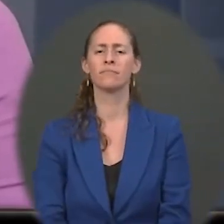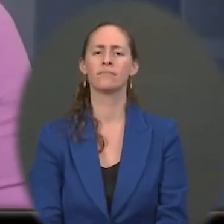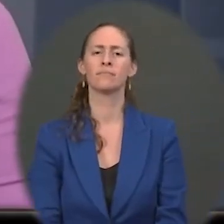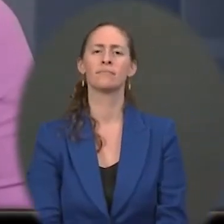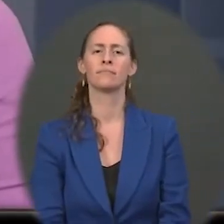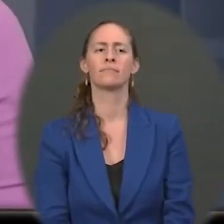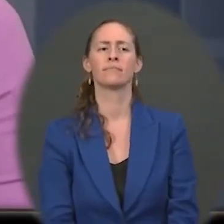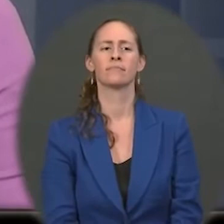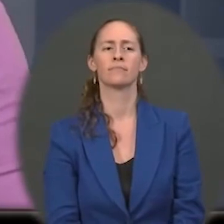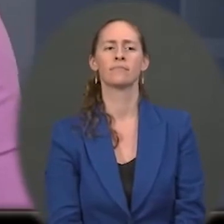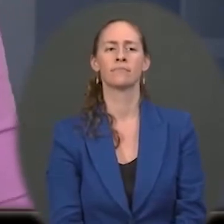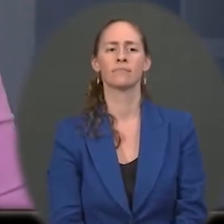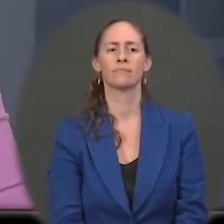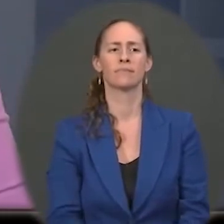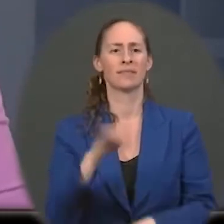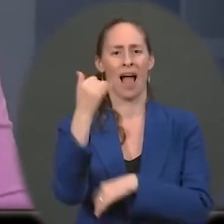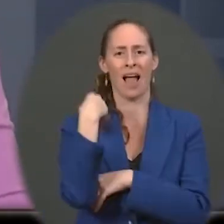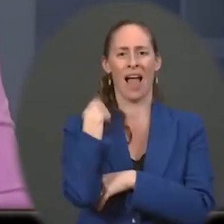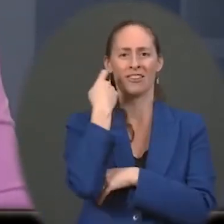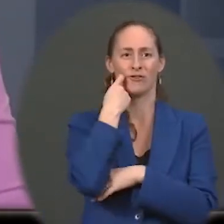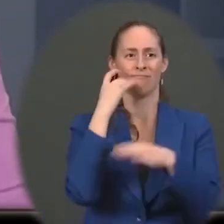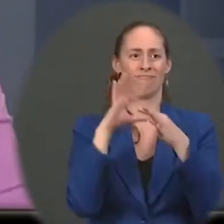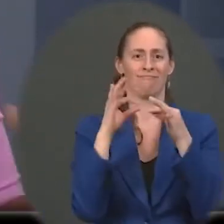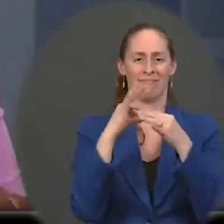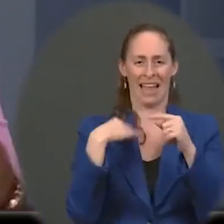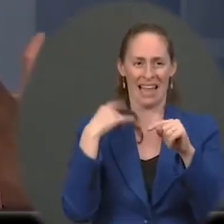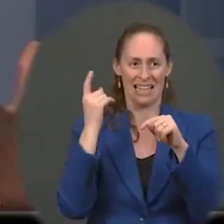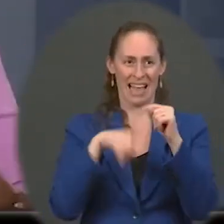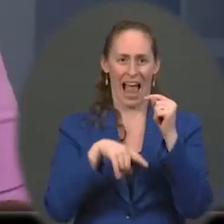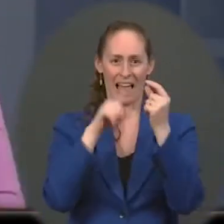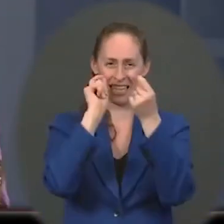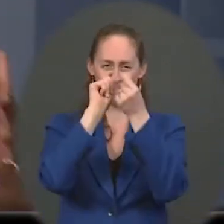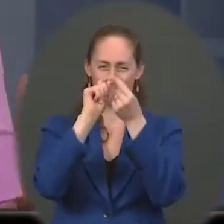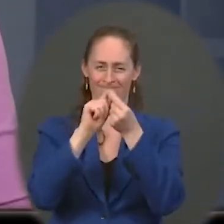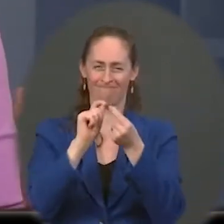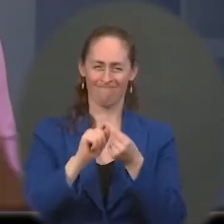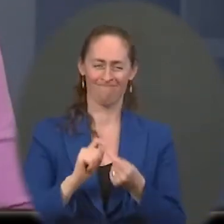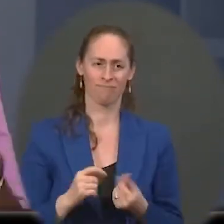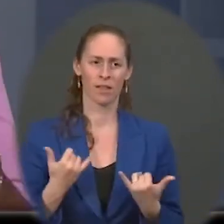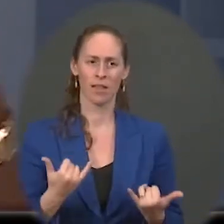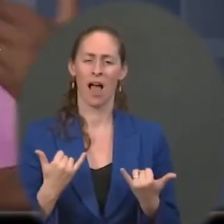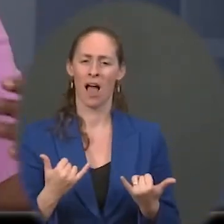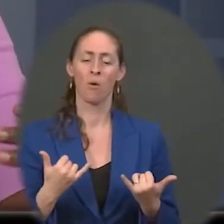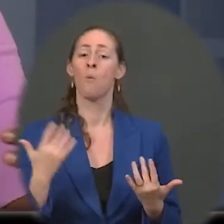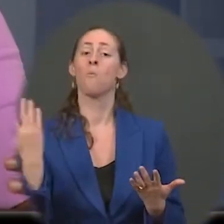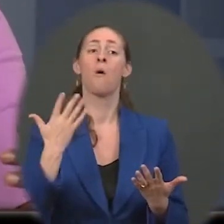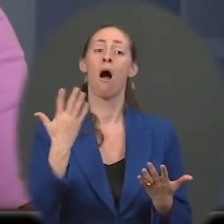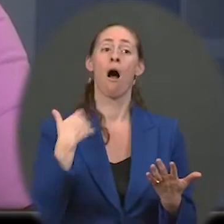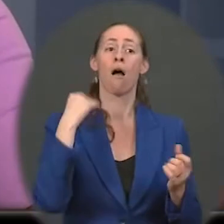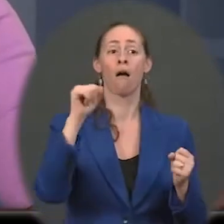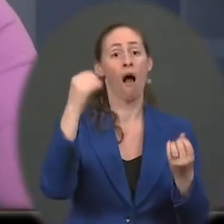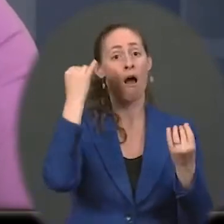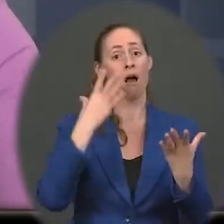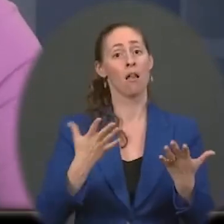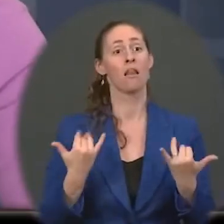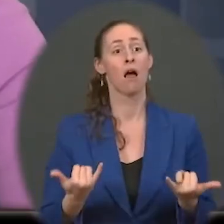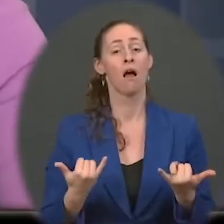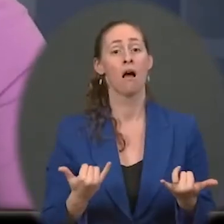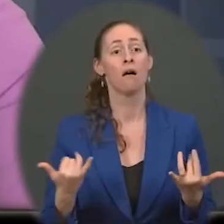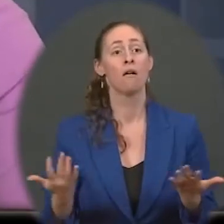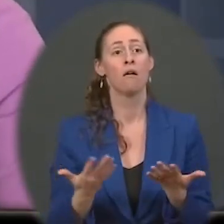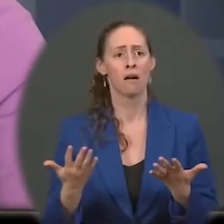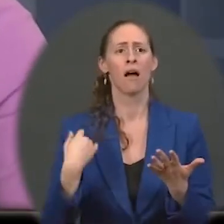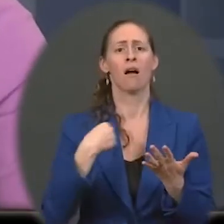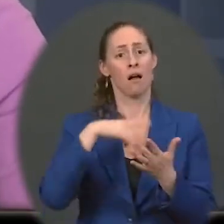that I just mentioned, I can't speak to the specifics of it. All I can tell you is that what it laid out is saying that we can reach our goals. But